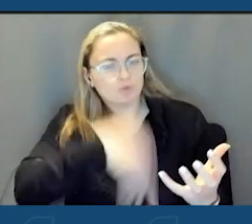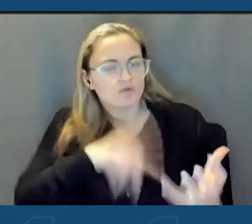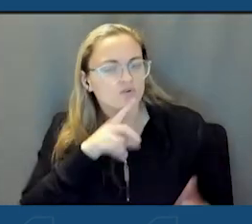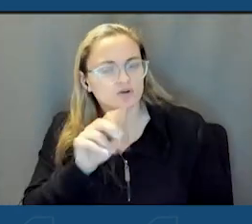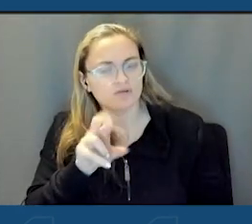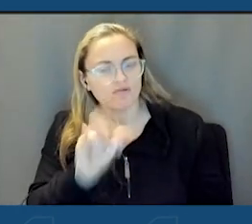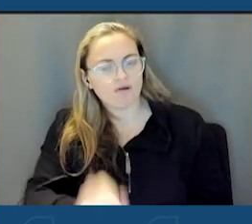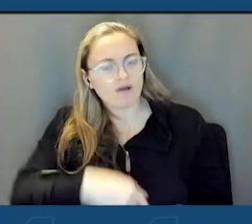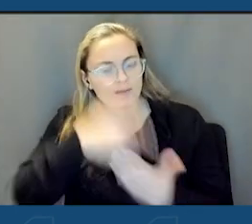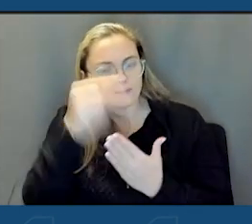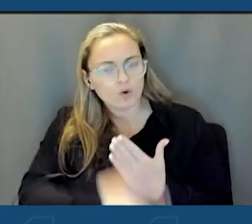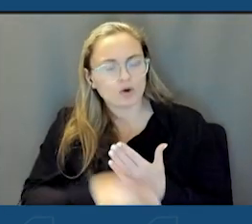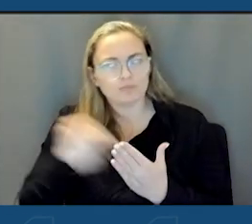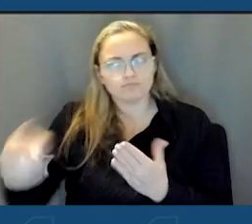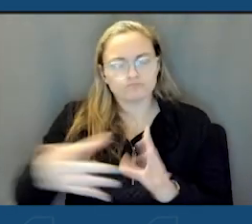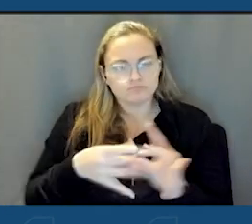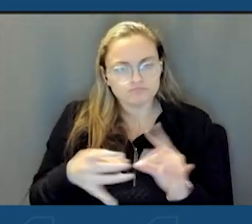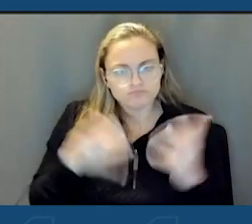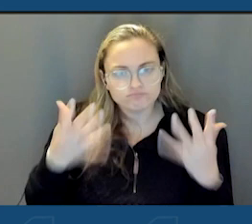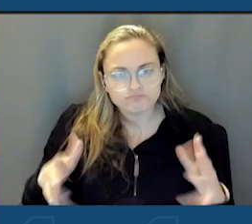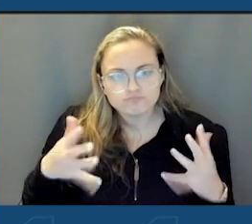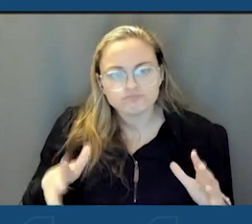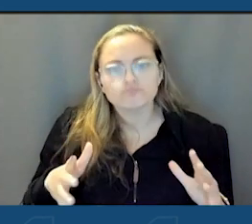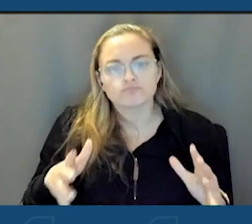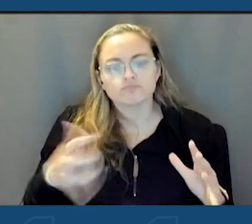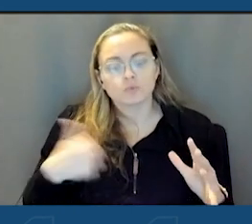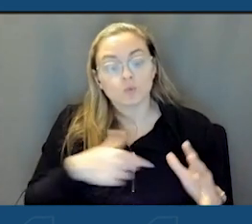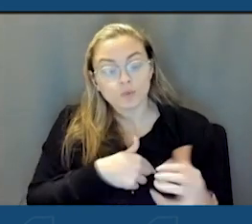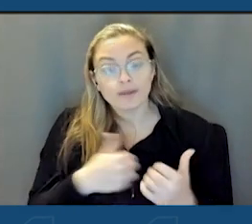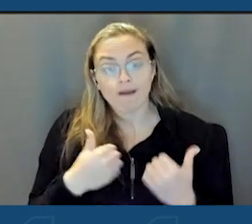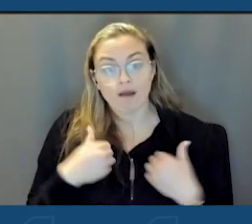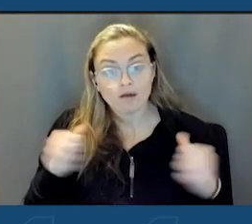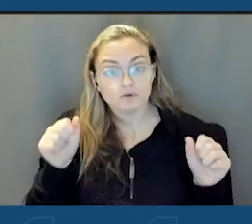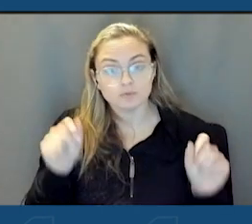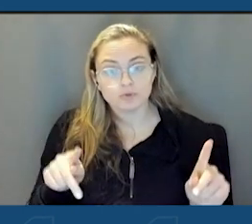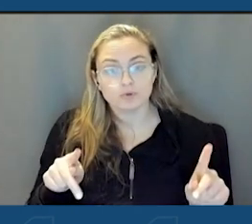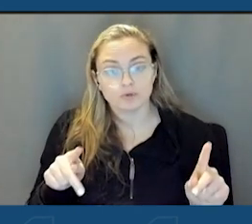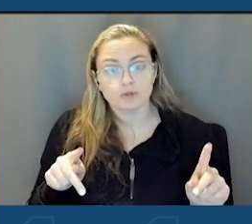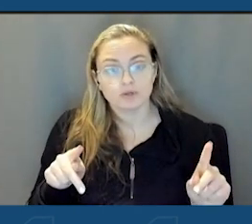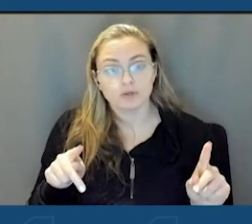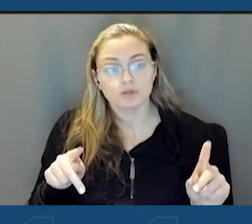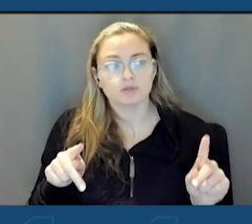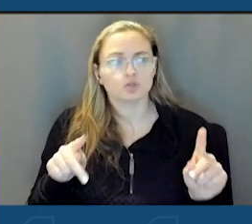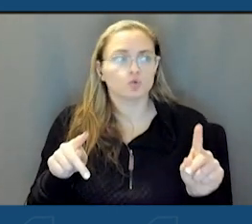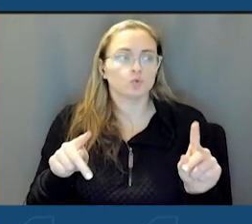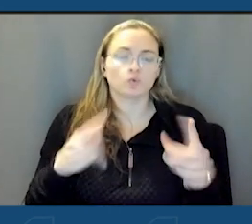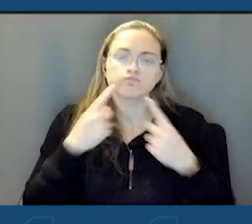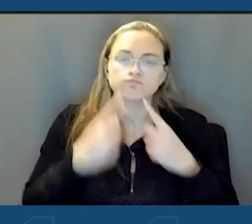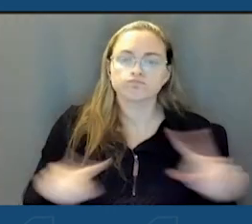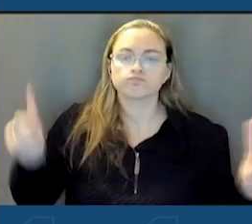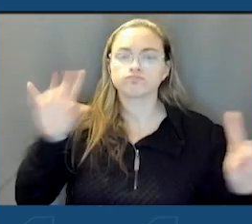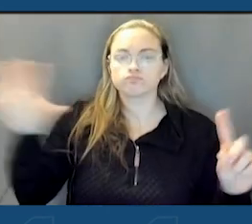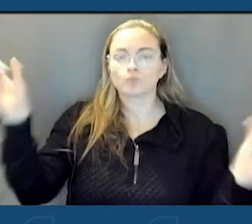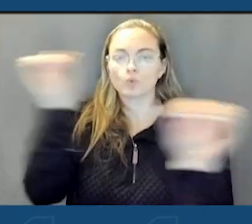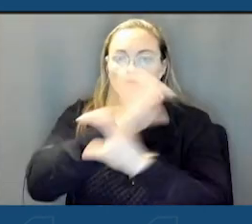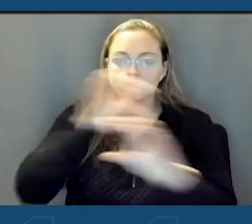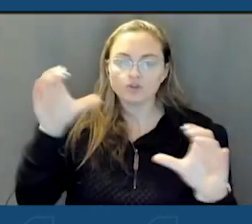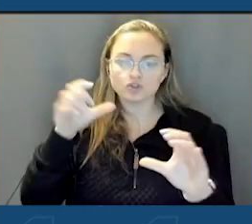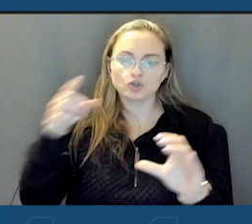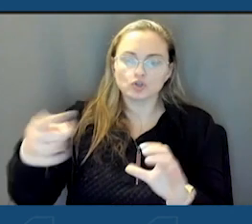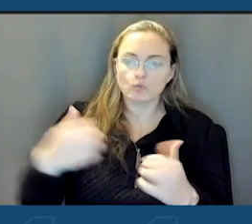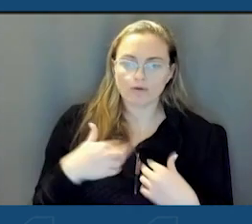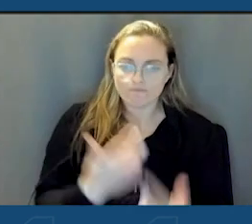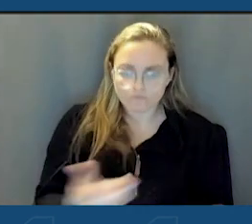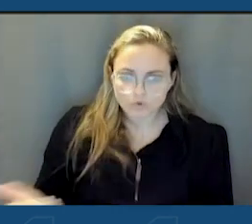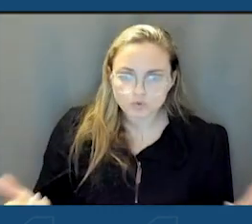program that Eric spoke about, is that we have the opportunity to execute your vision, give you the resources